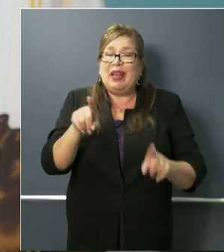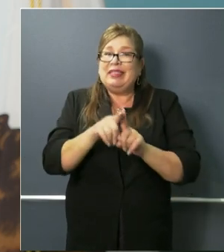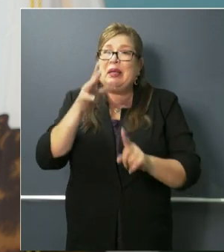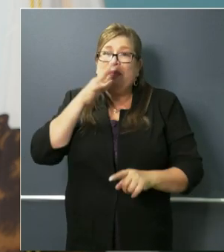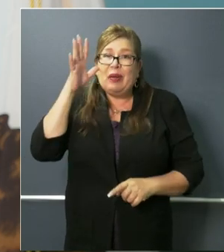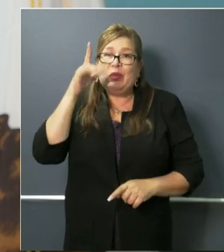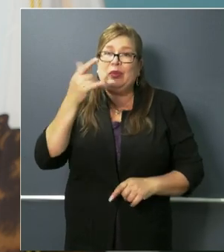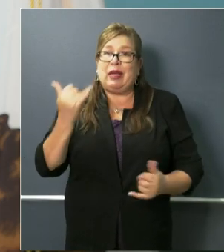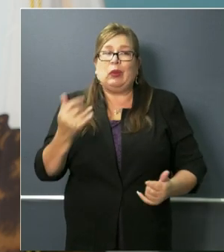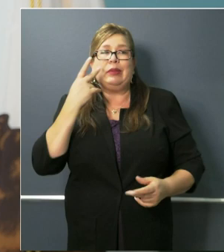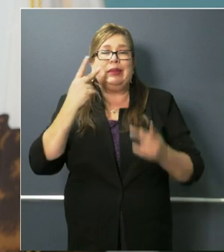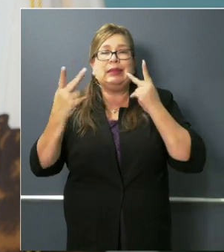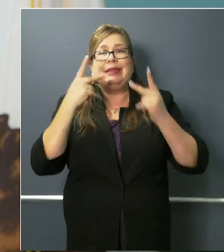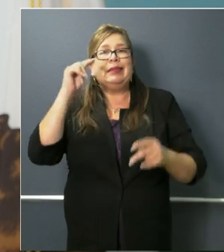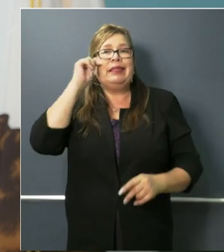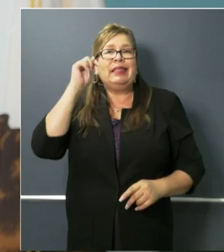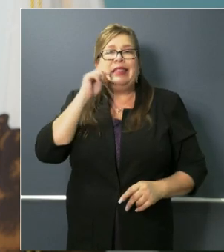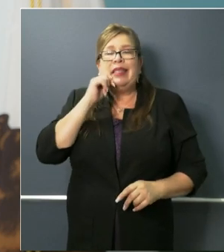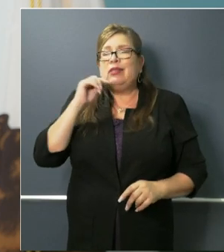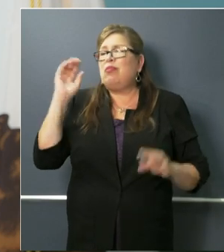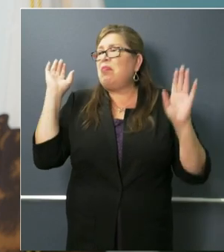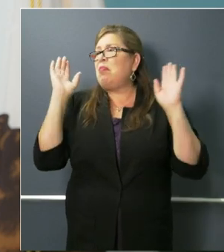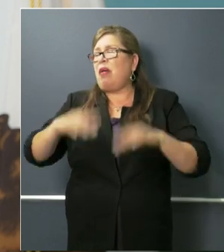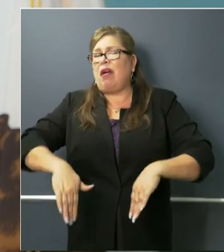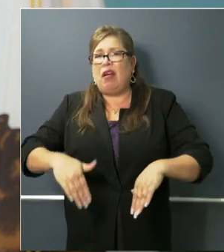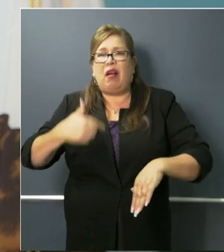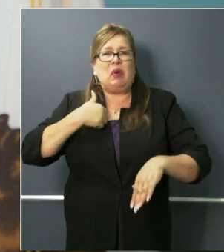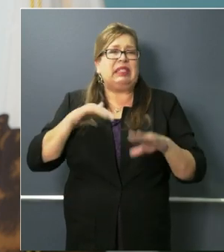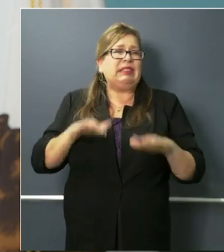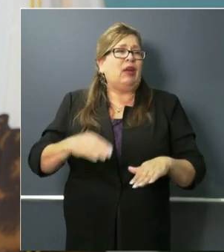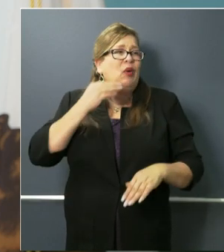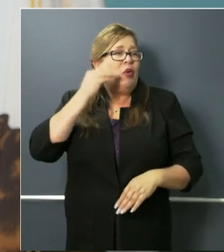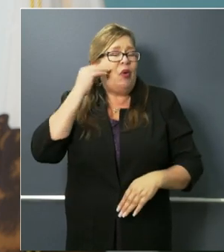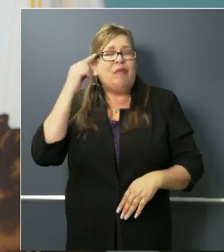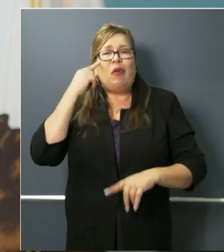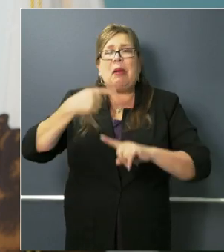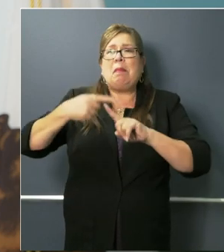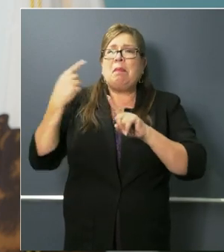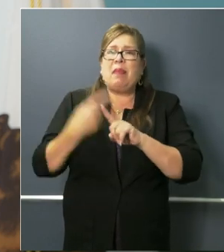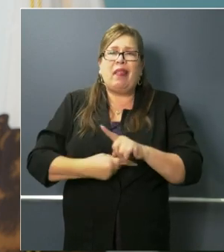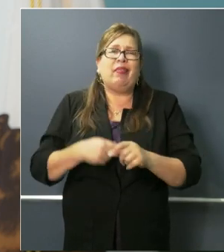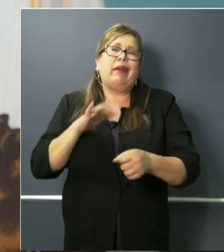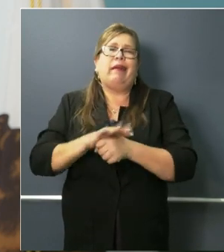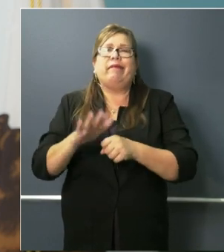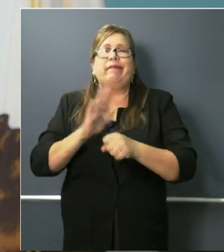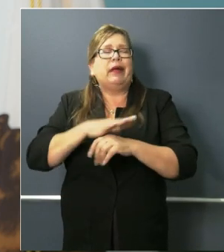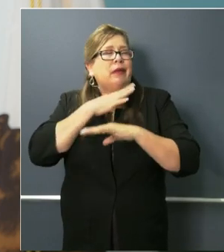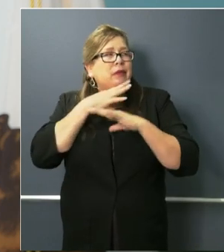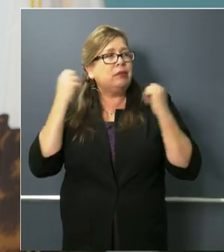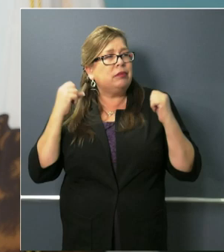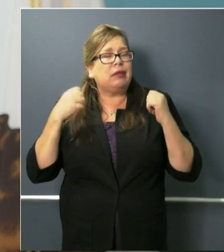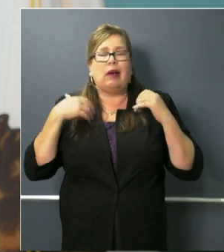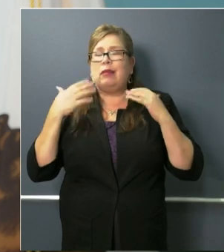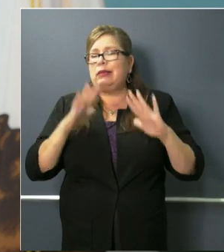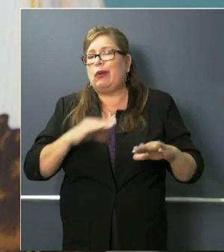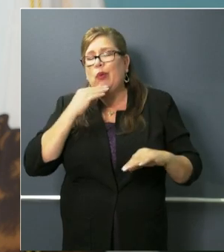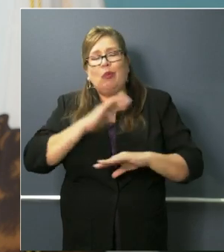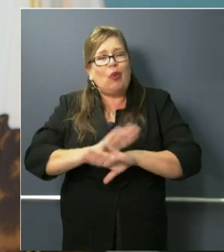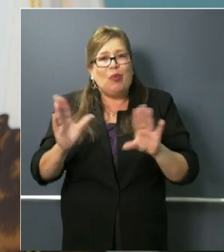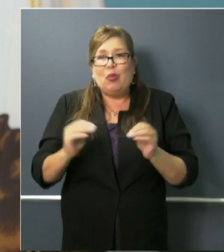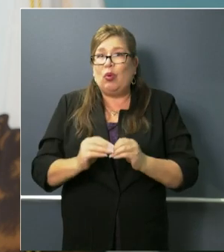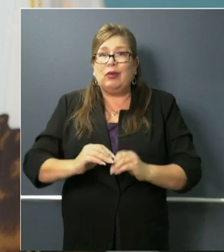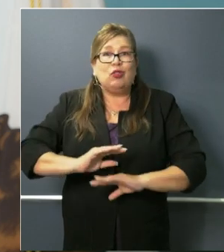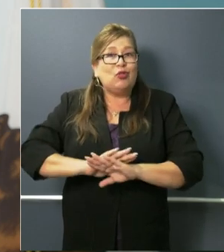teenage kids and others that say hey we've been doing this for a month uh enough's enough or even just a few weeks. We